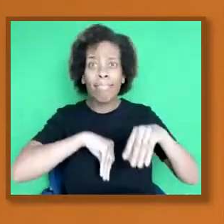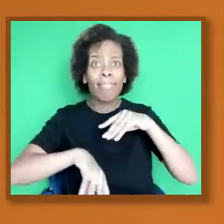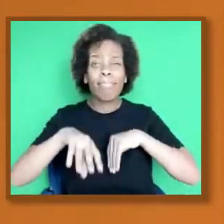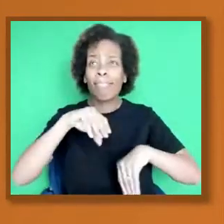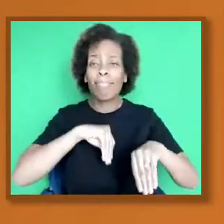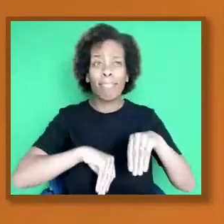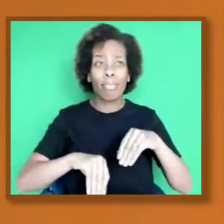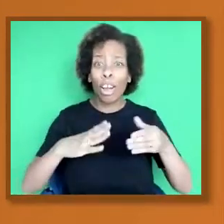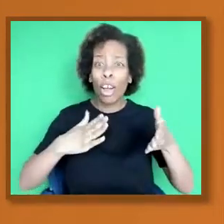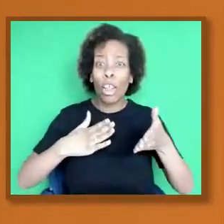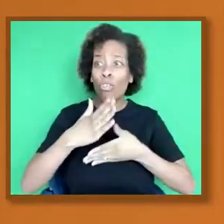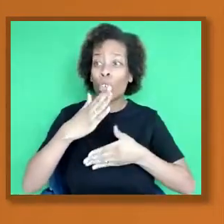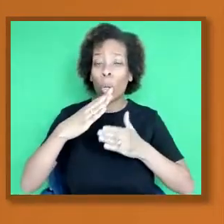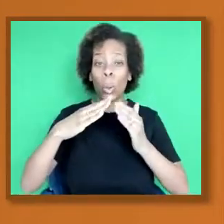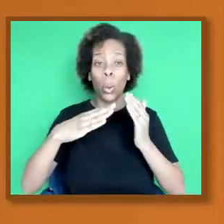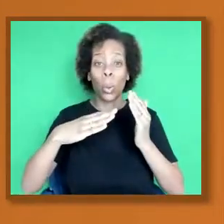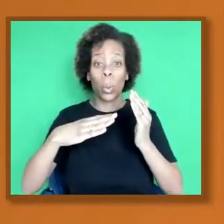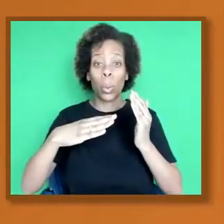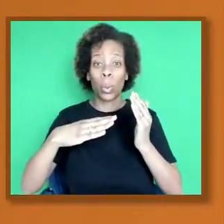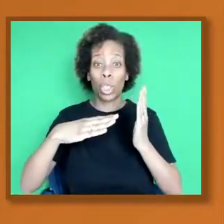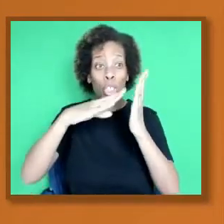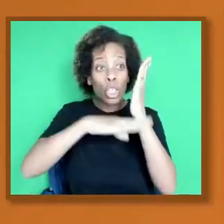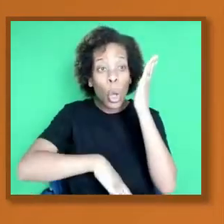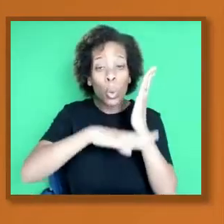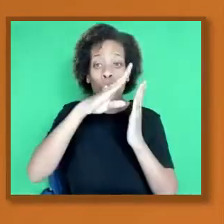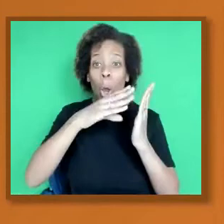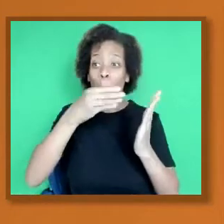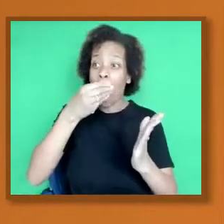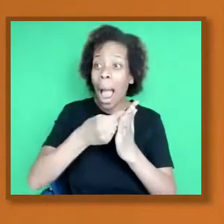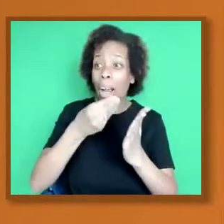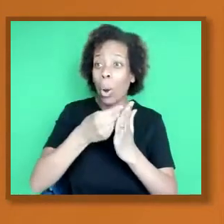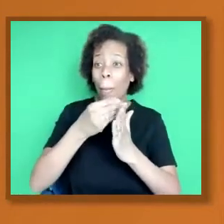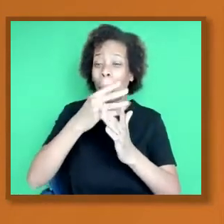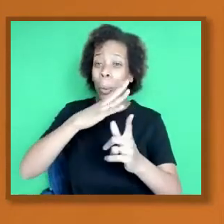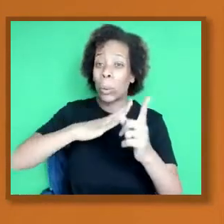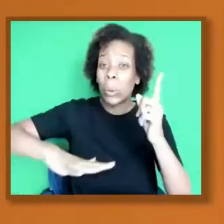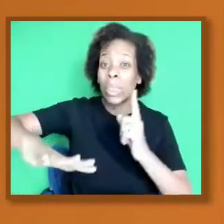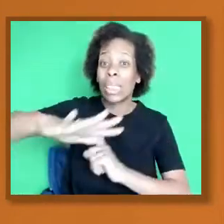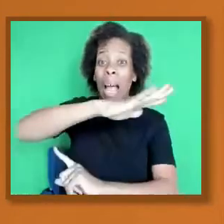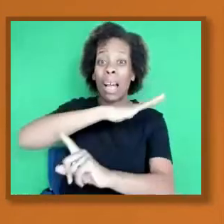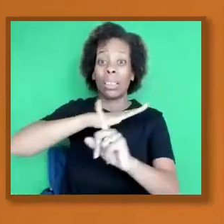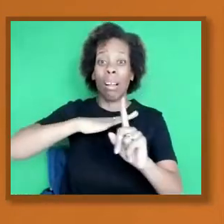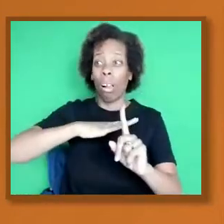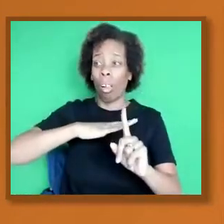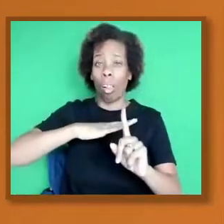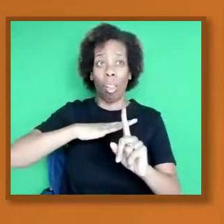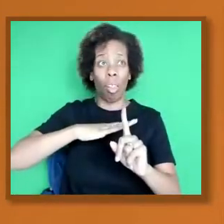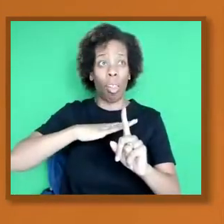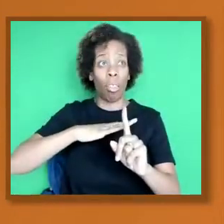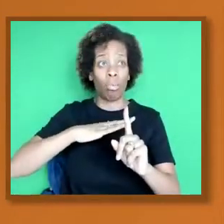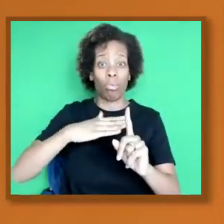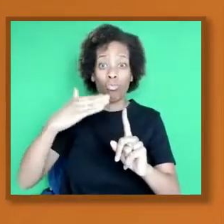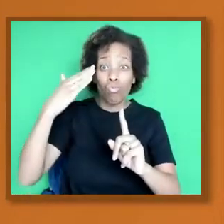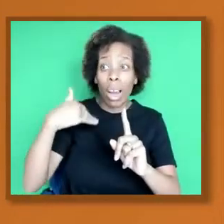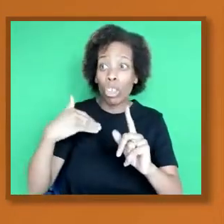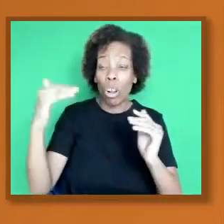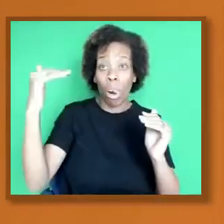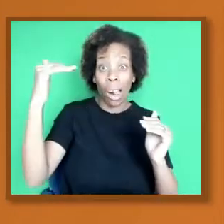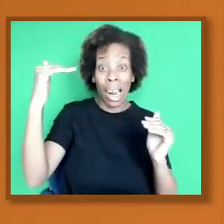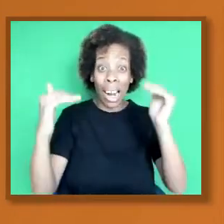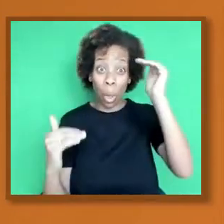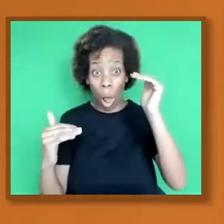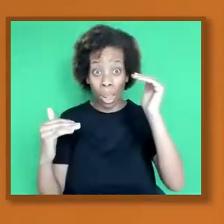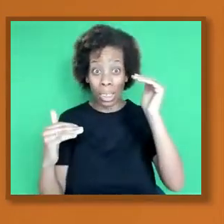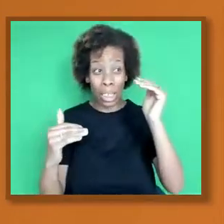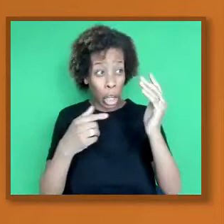socioeconomic and racial inequalities, which are